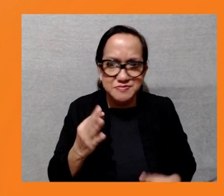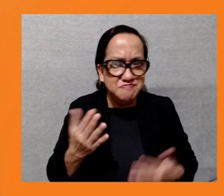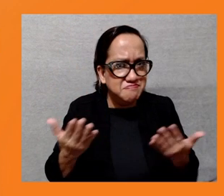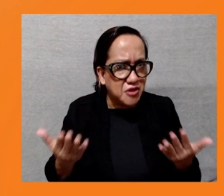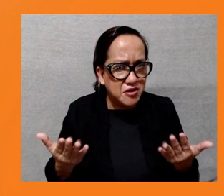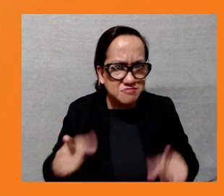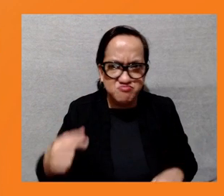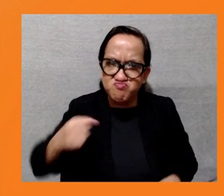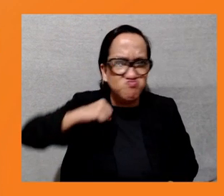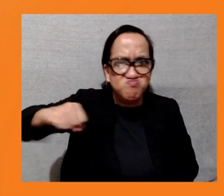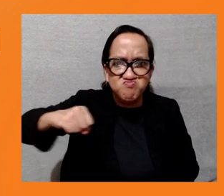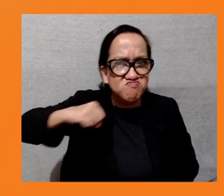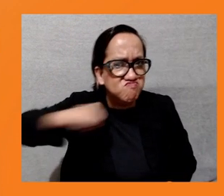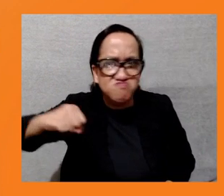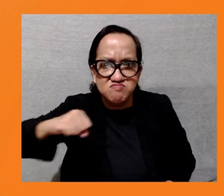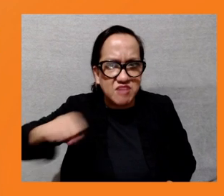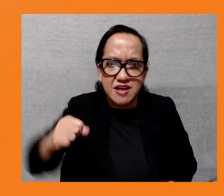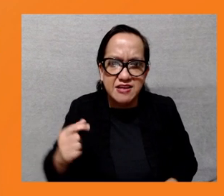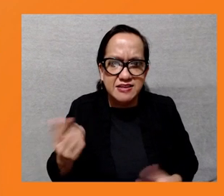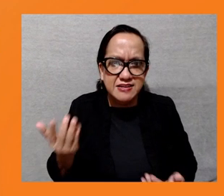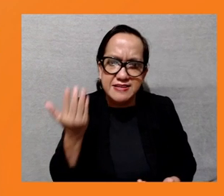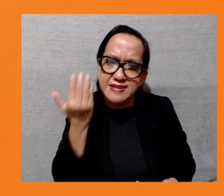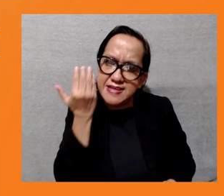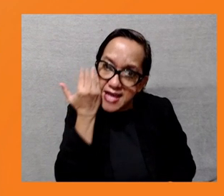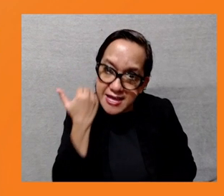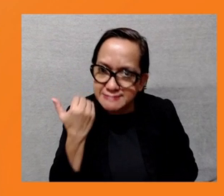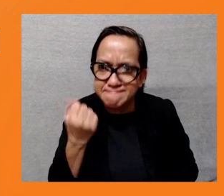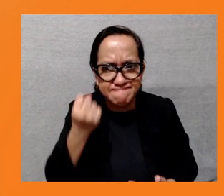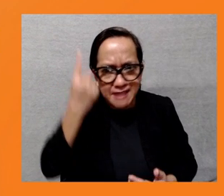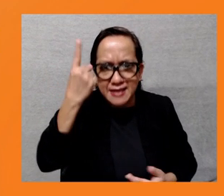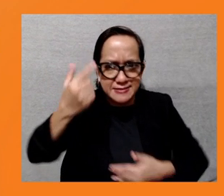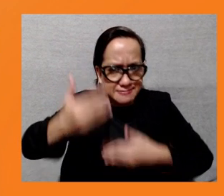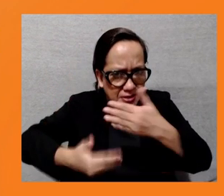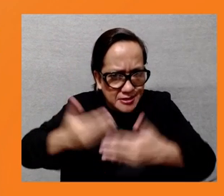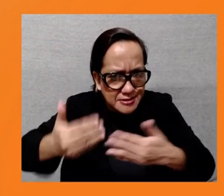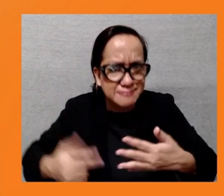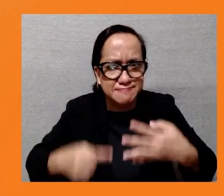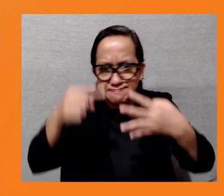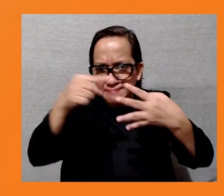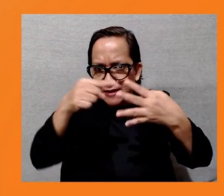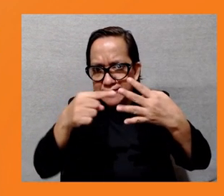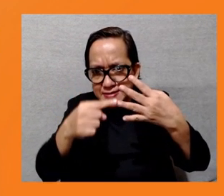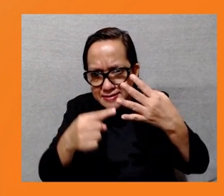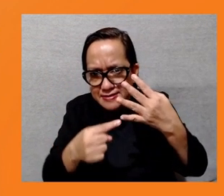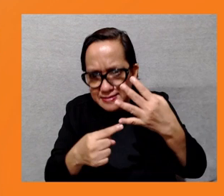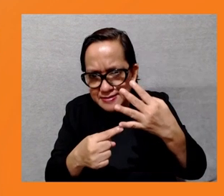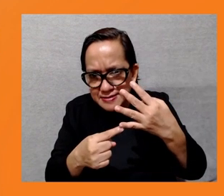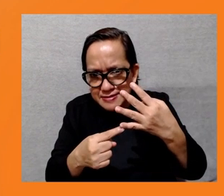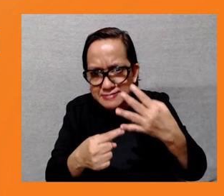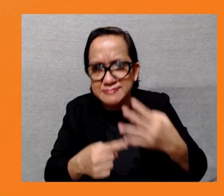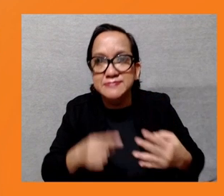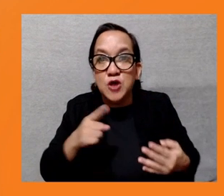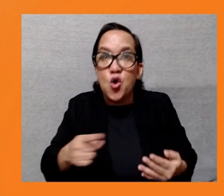existing projects, firstly, all of the existing projects need to meet the national legal requirements and they need to meet